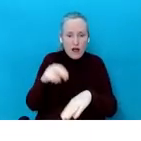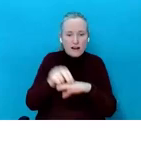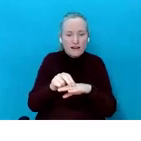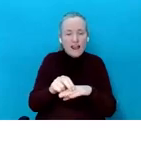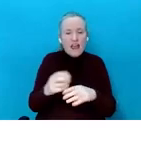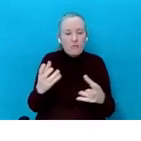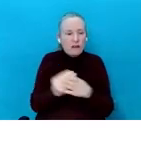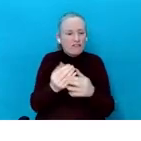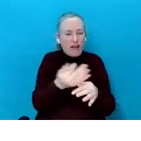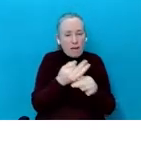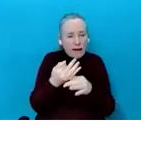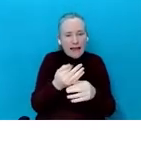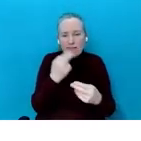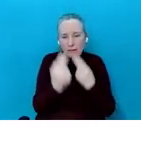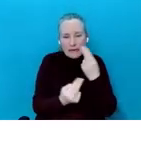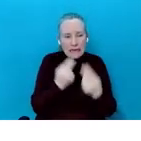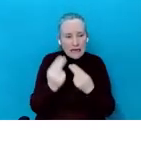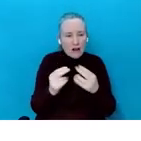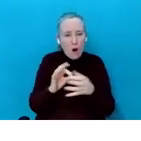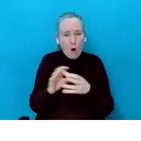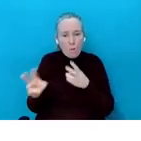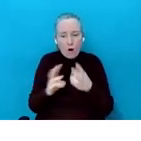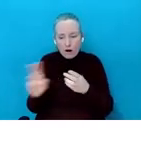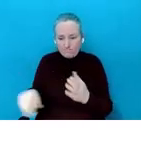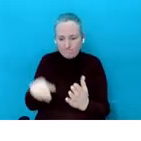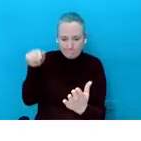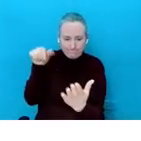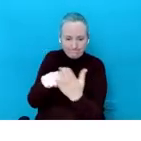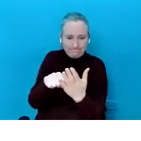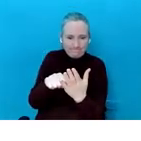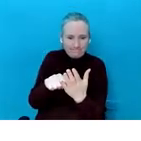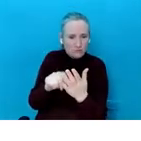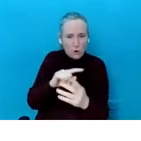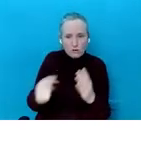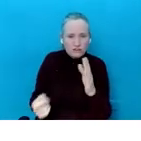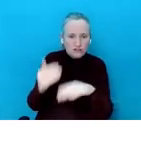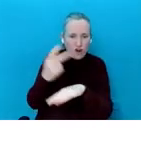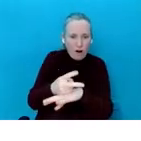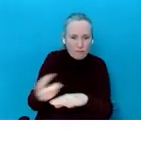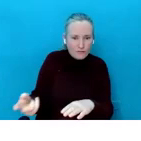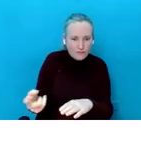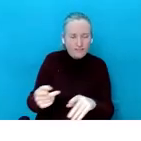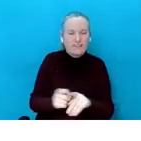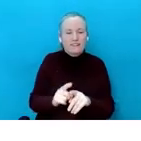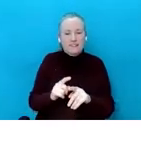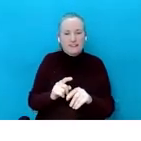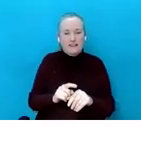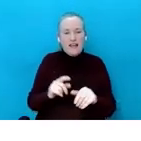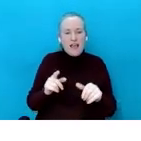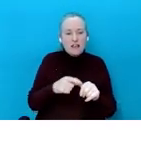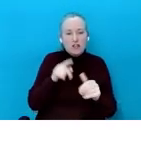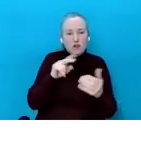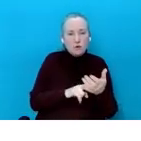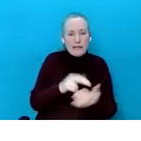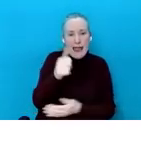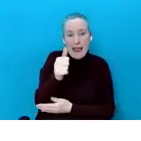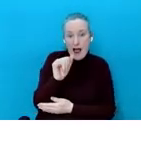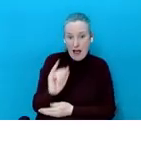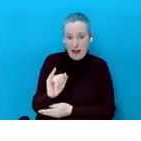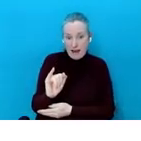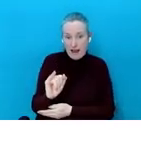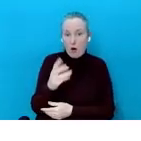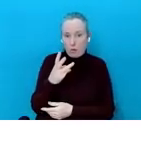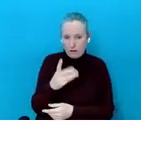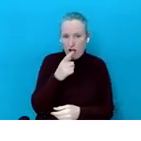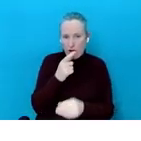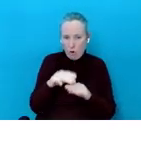you know, putting those into the rules with your children, especially as they get older. Use AI, and I'm going to talk to